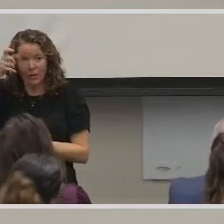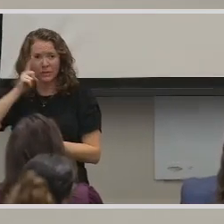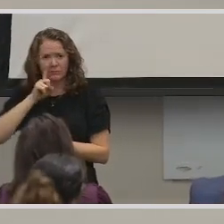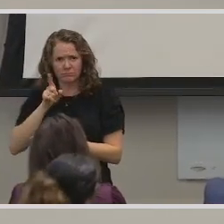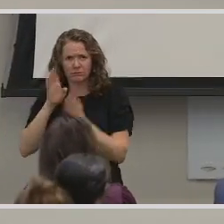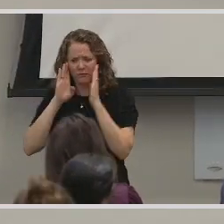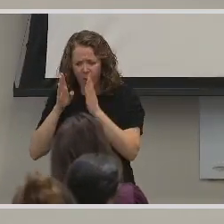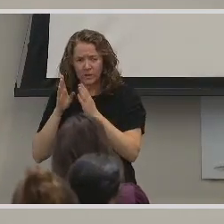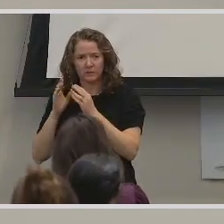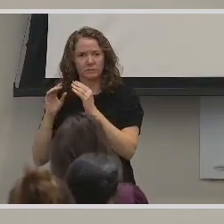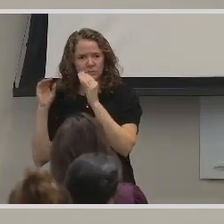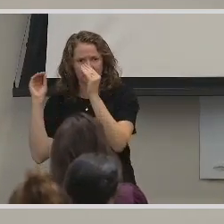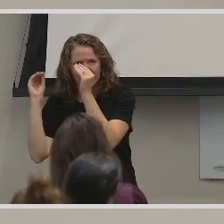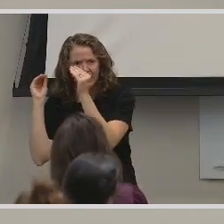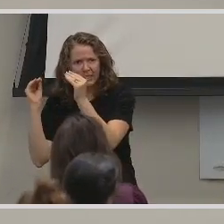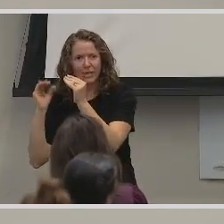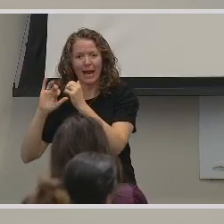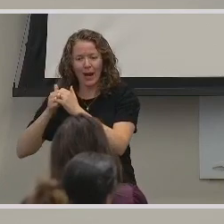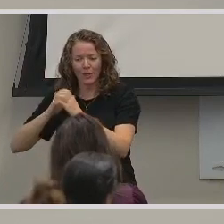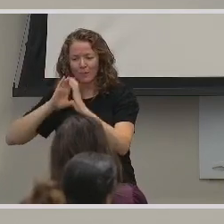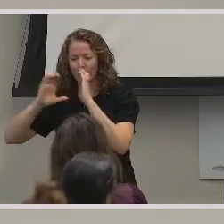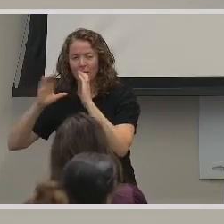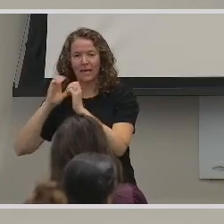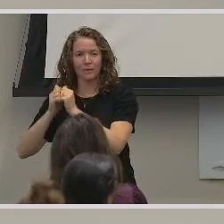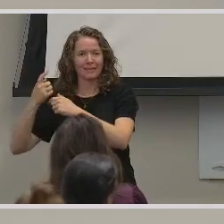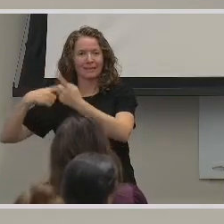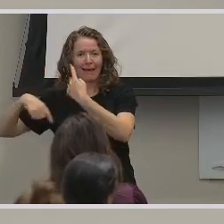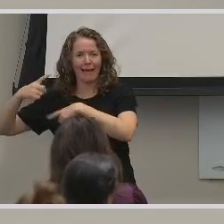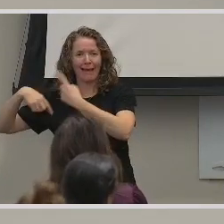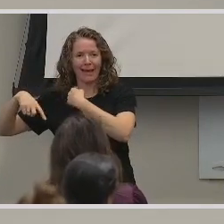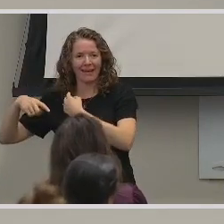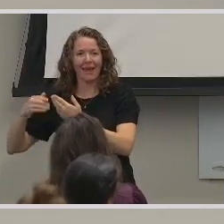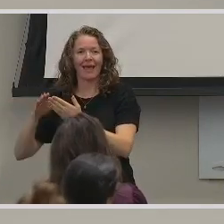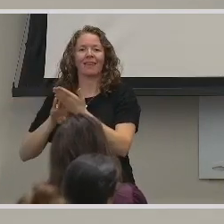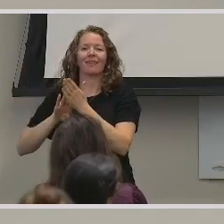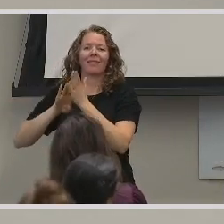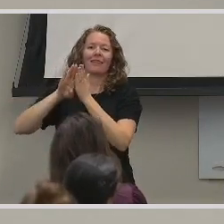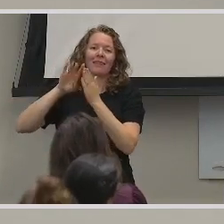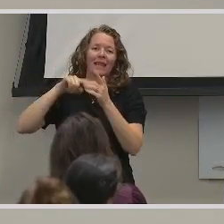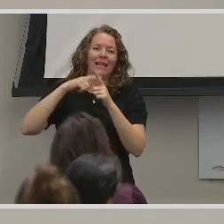determined, they can communicate first through sign language before spoken language.